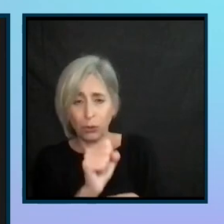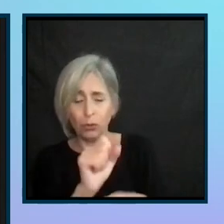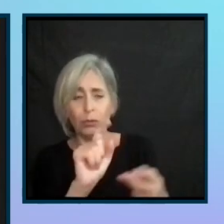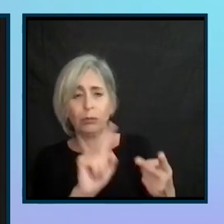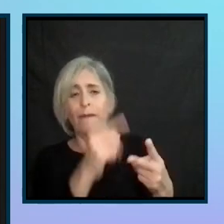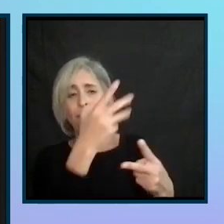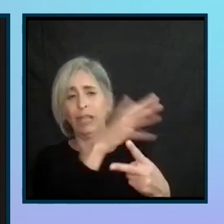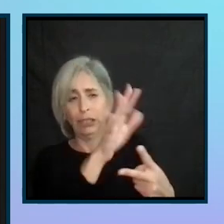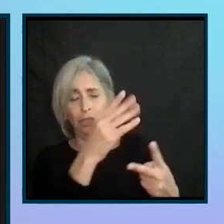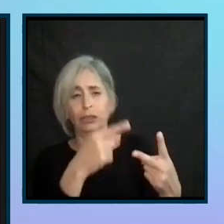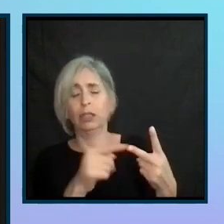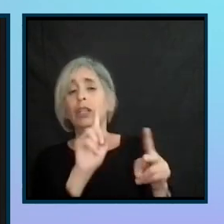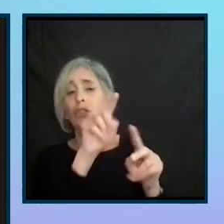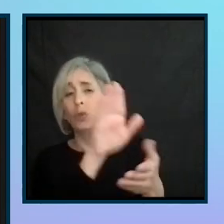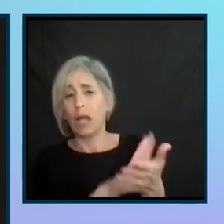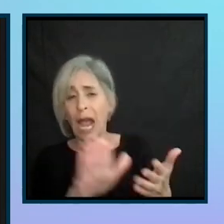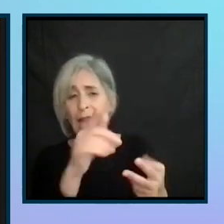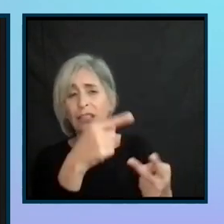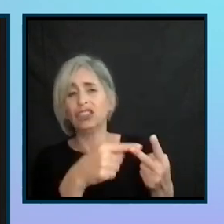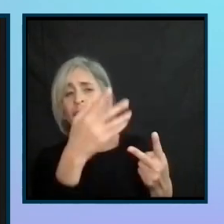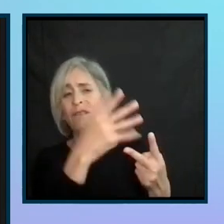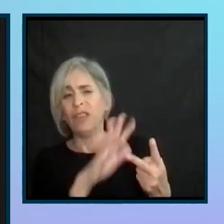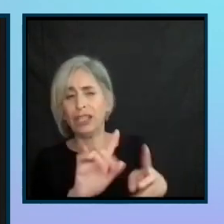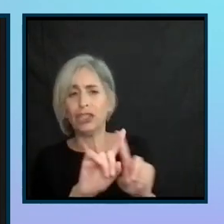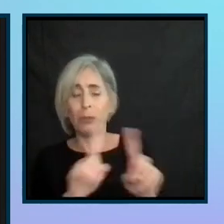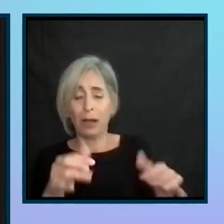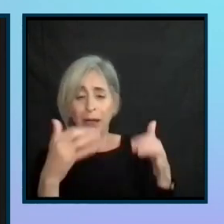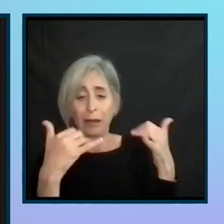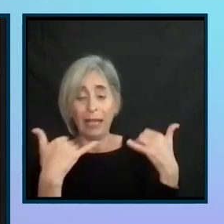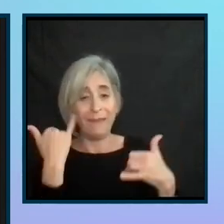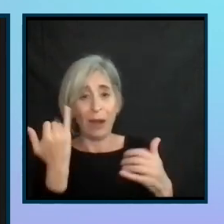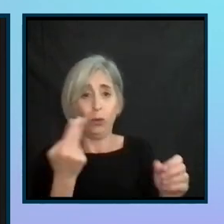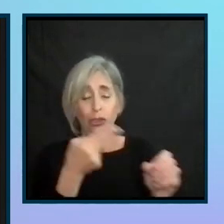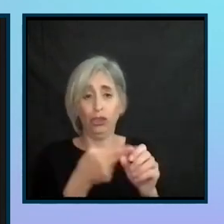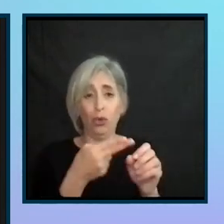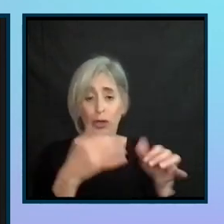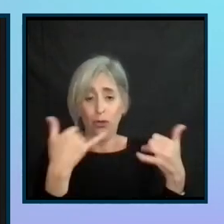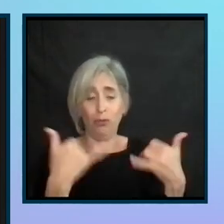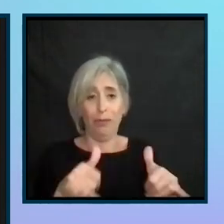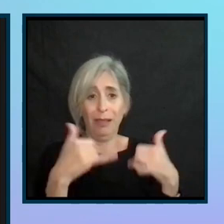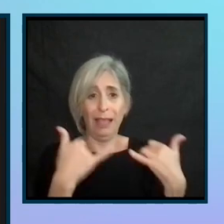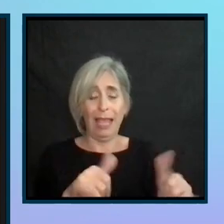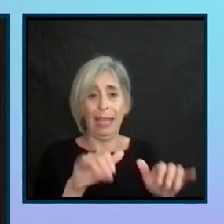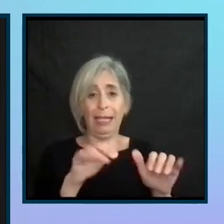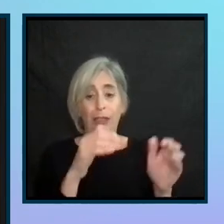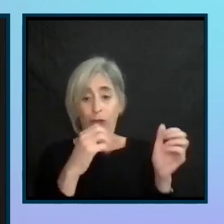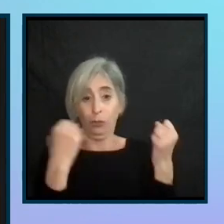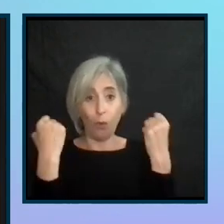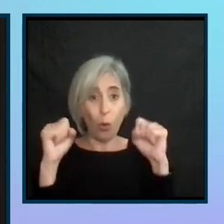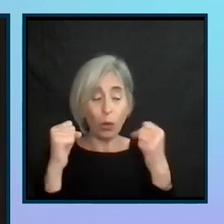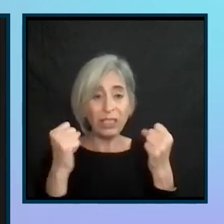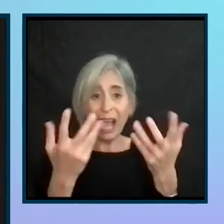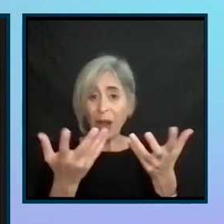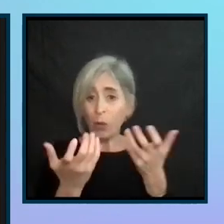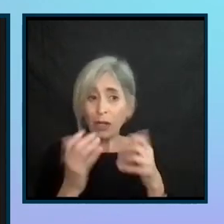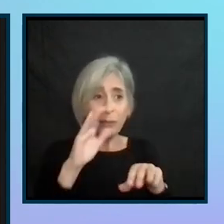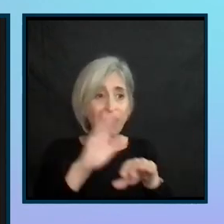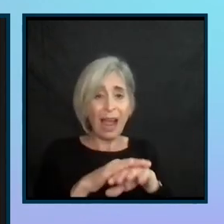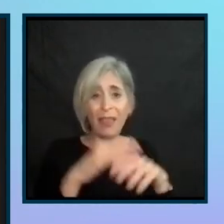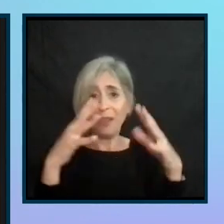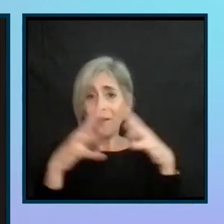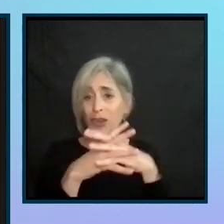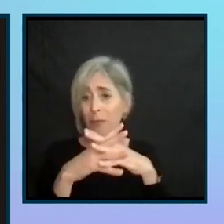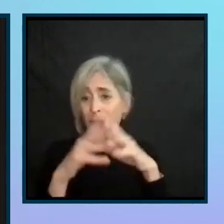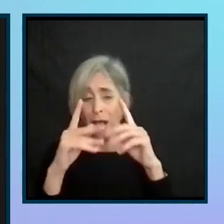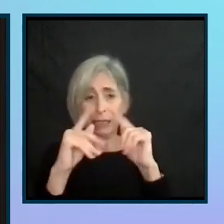there was one thing that eluded me was playing organized sports. I love sports so much. I wanted to be on the football team. I wanted to